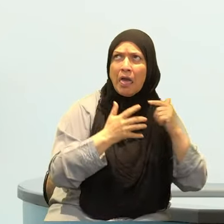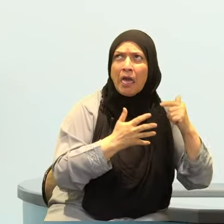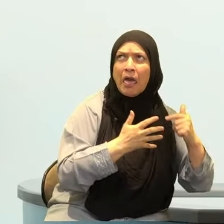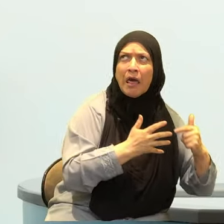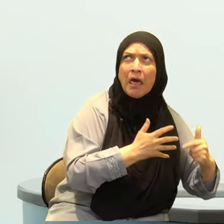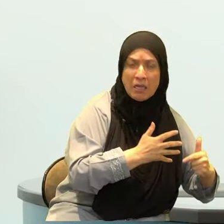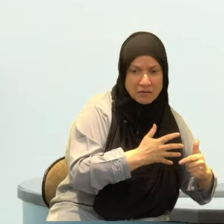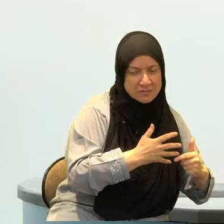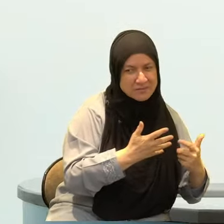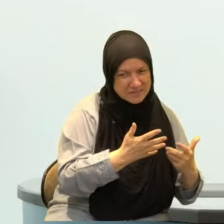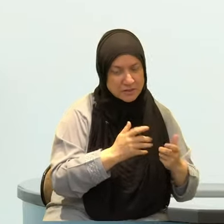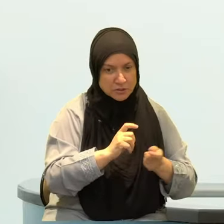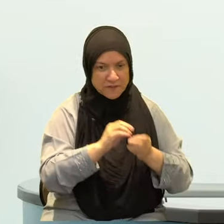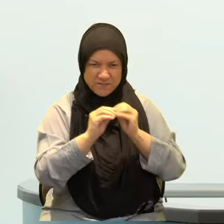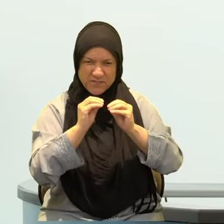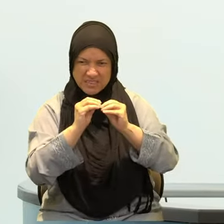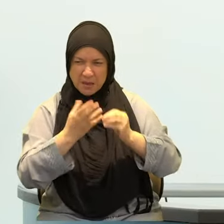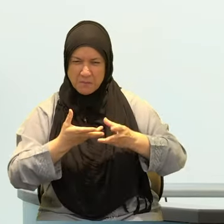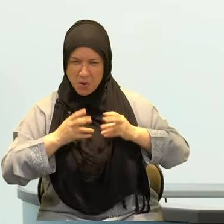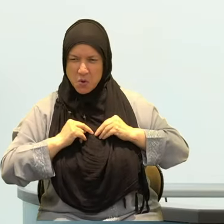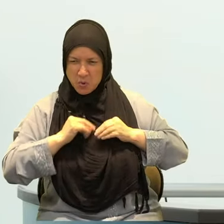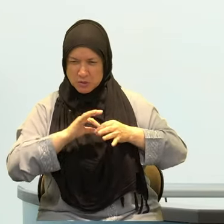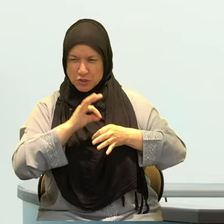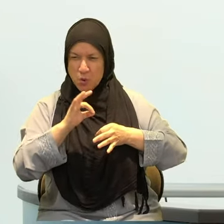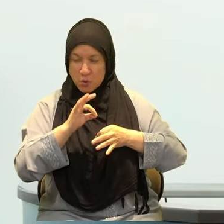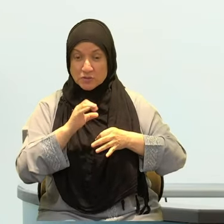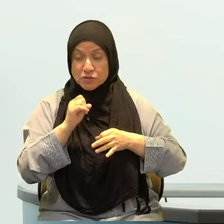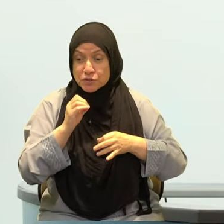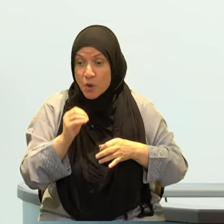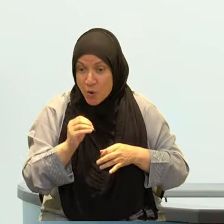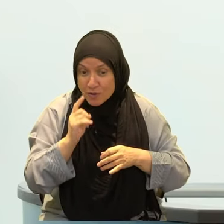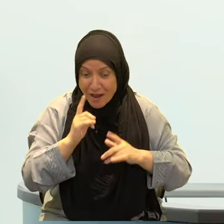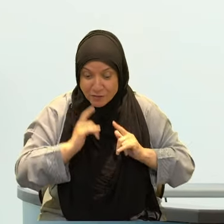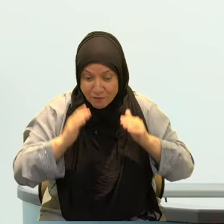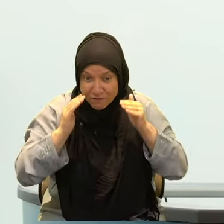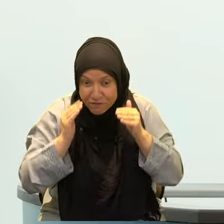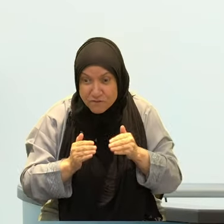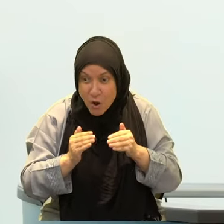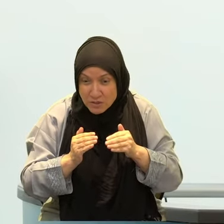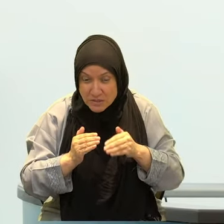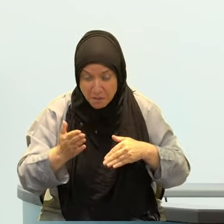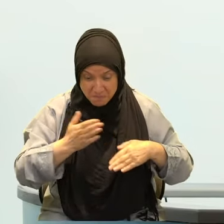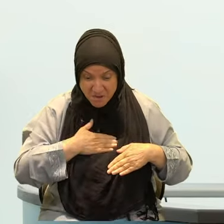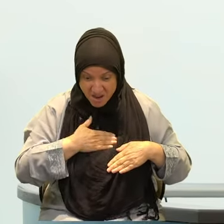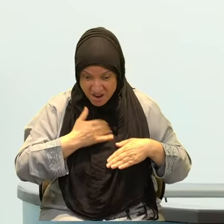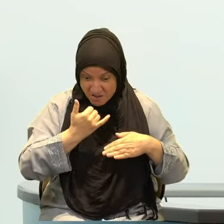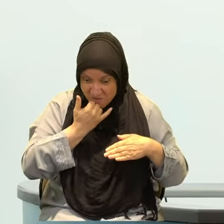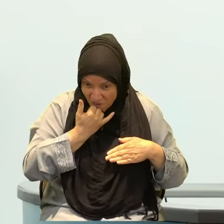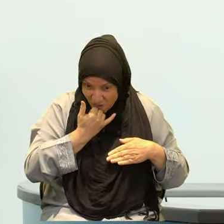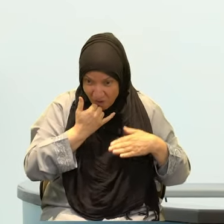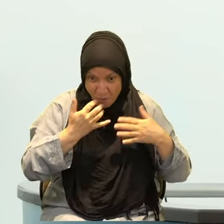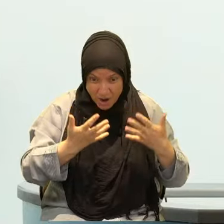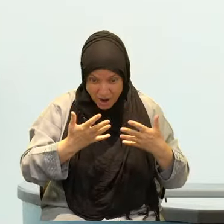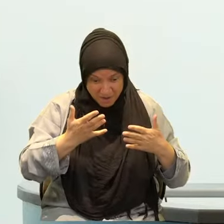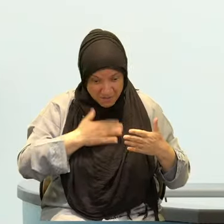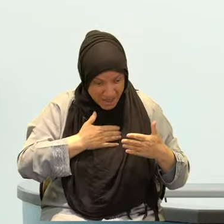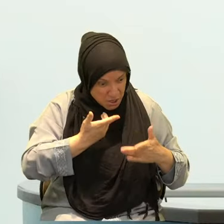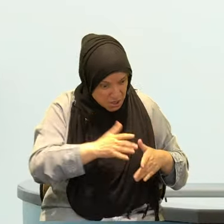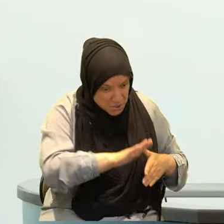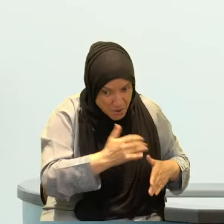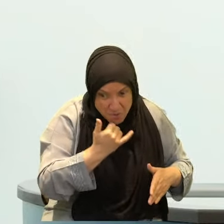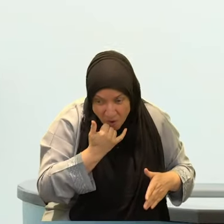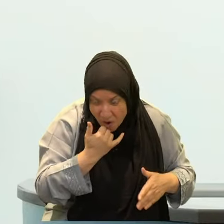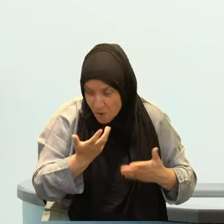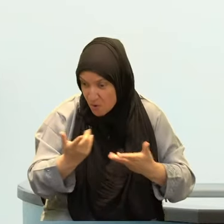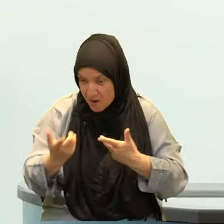And so don't just set your Quran goal don't just set your prayer goal set your character goals as well for Ramadan dear brothers and sisters if you could make a list of three things from